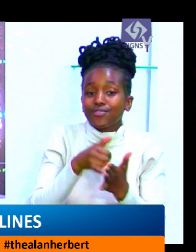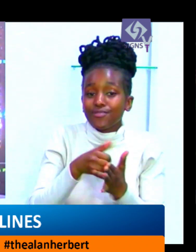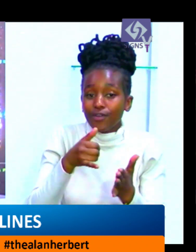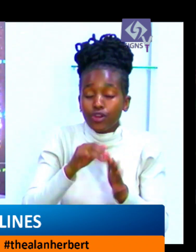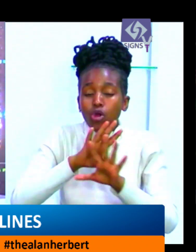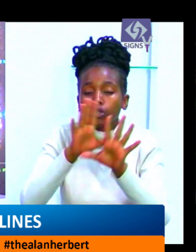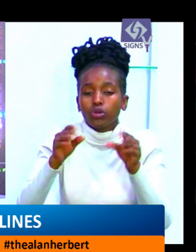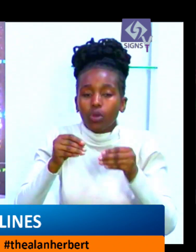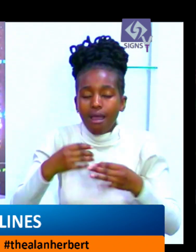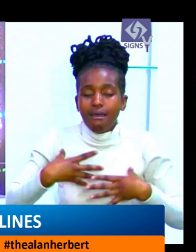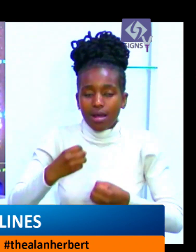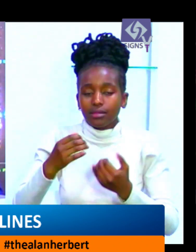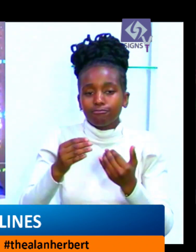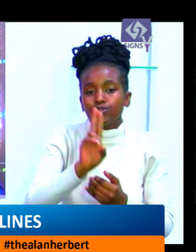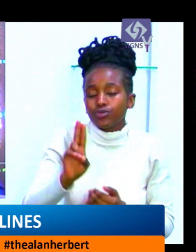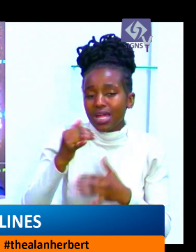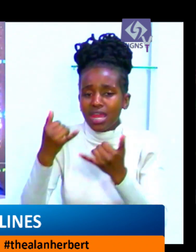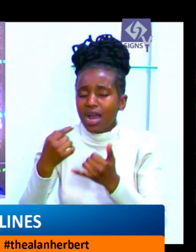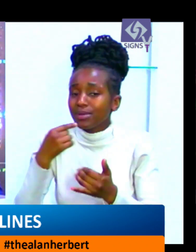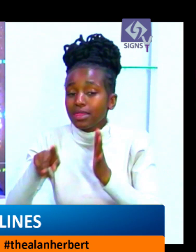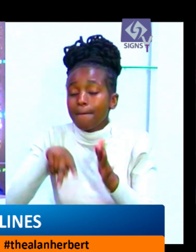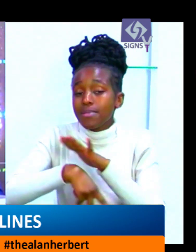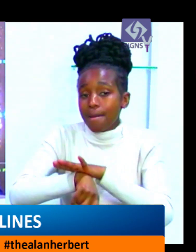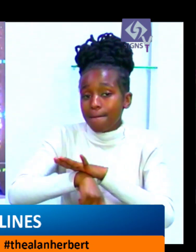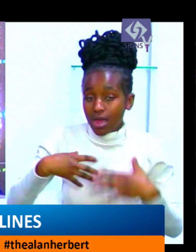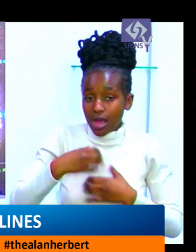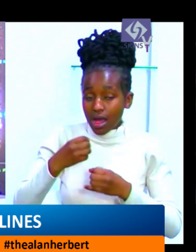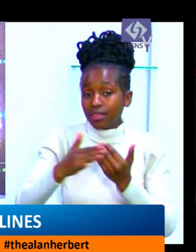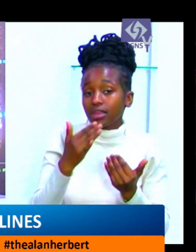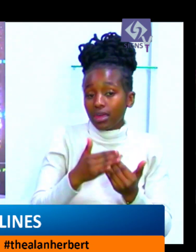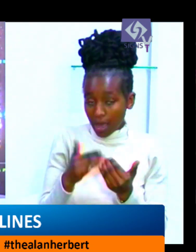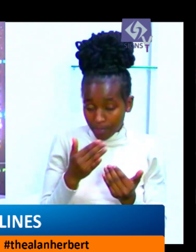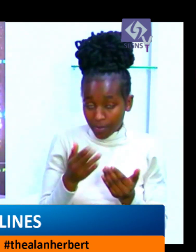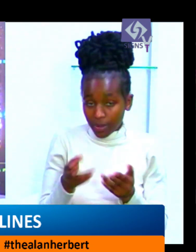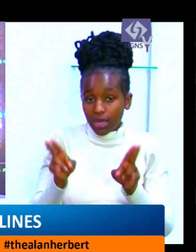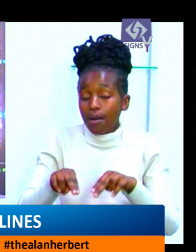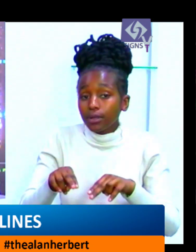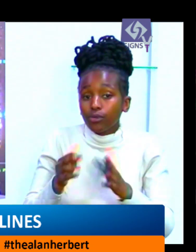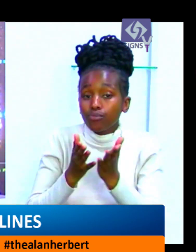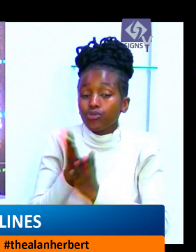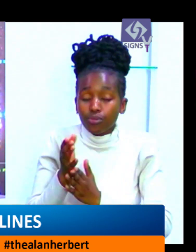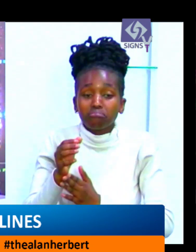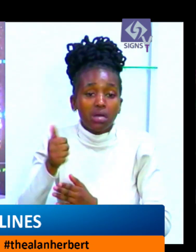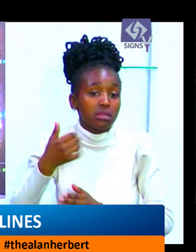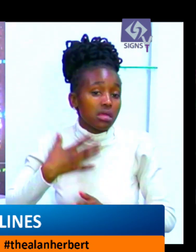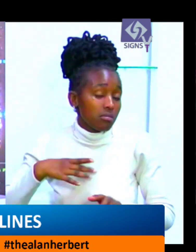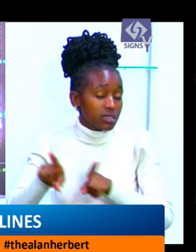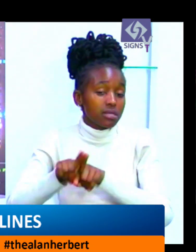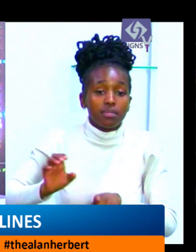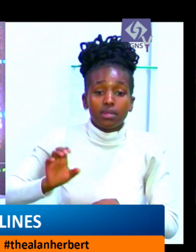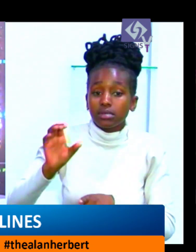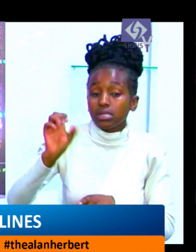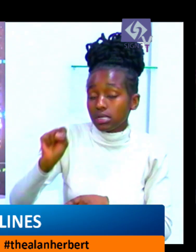nis and you people we have not assisted with this equipment they have not been conspicuous even in the process of